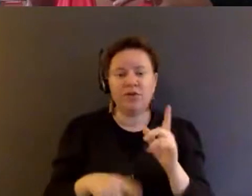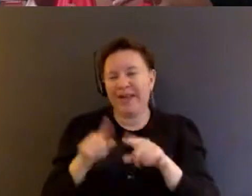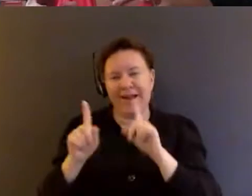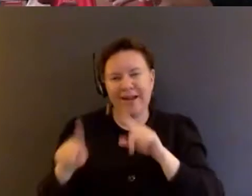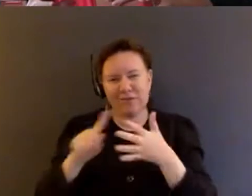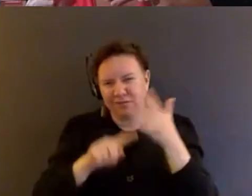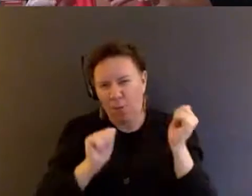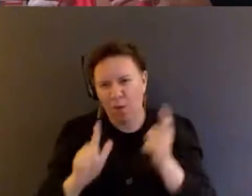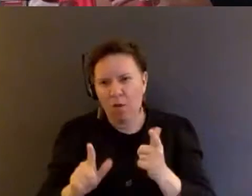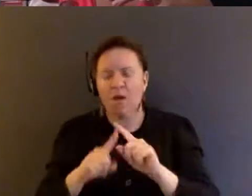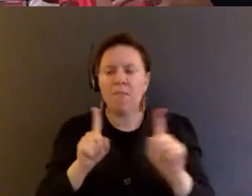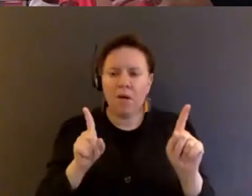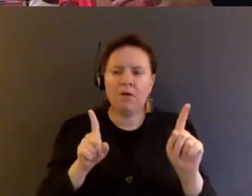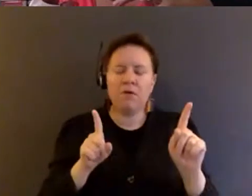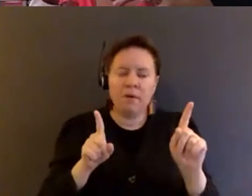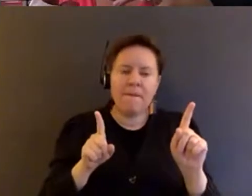that, but